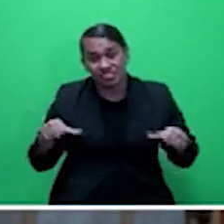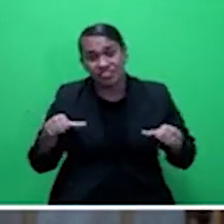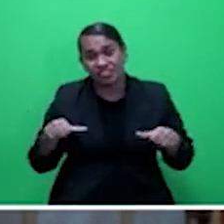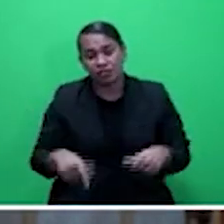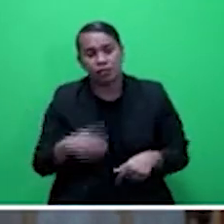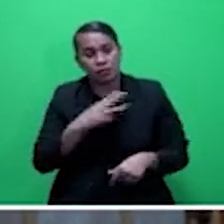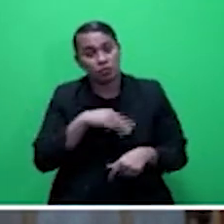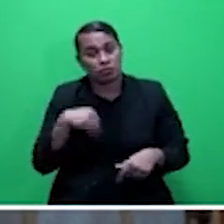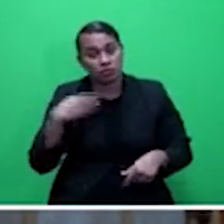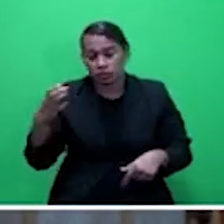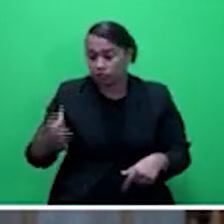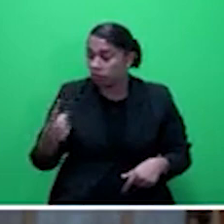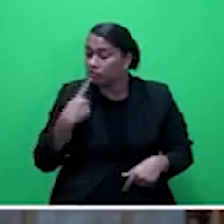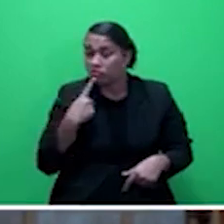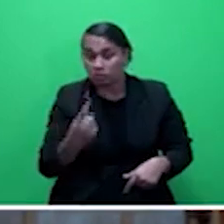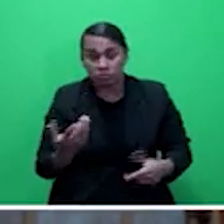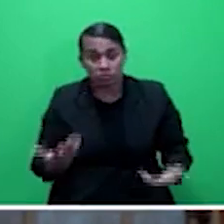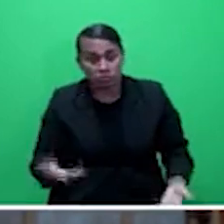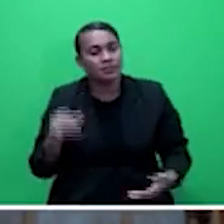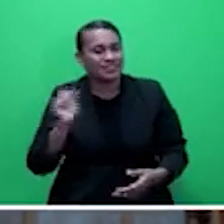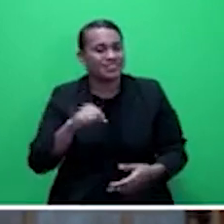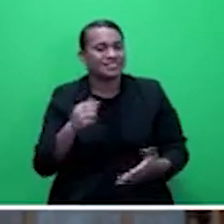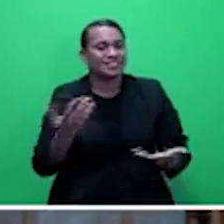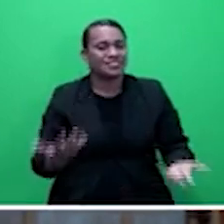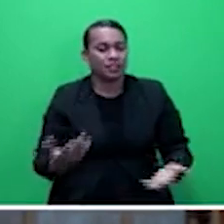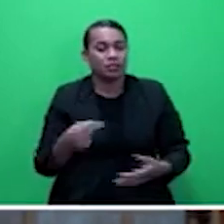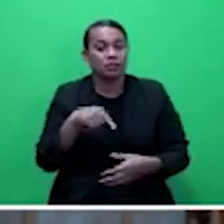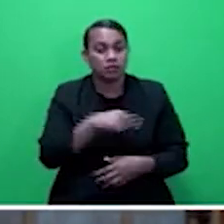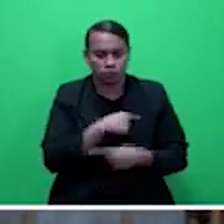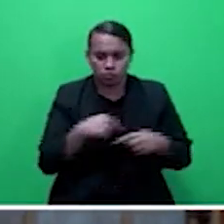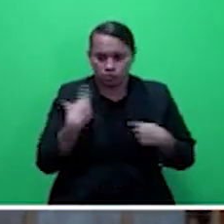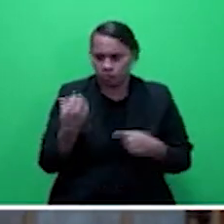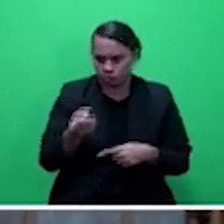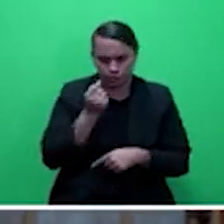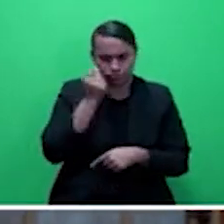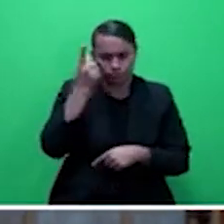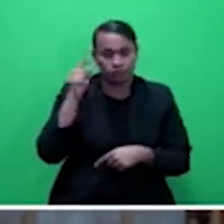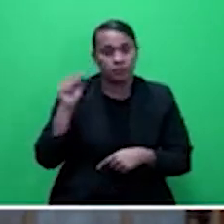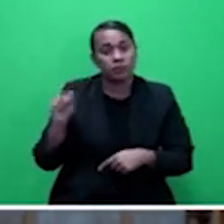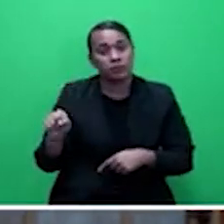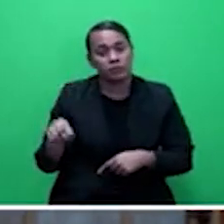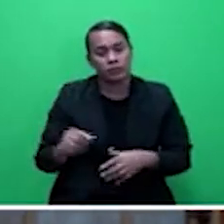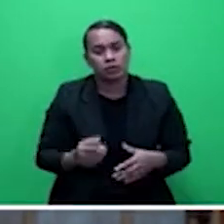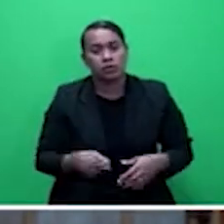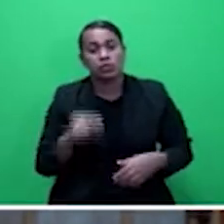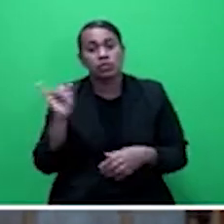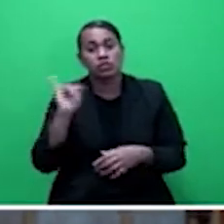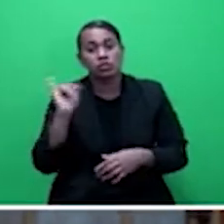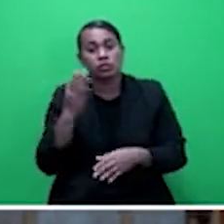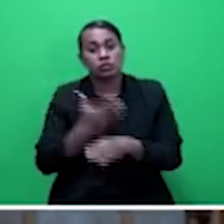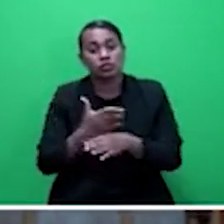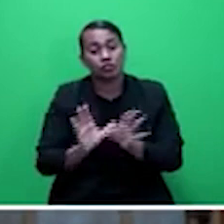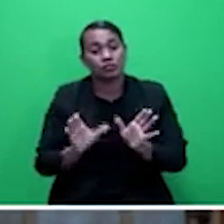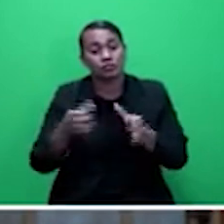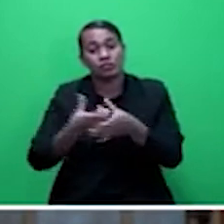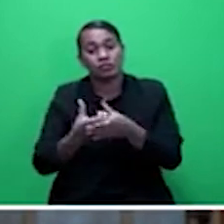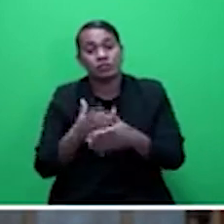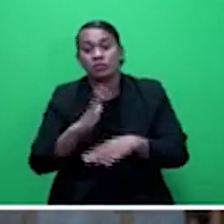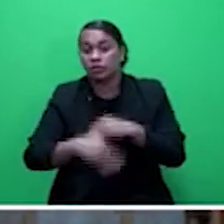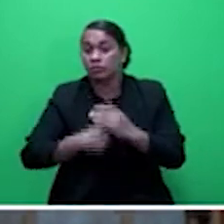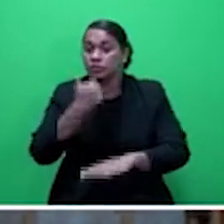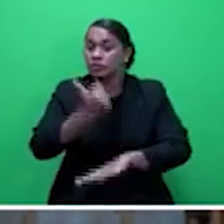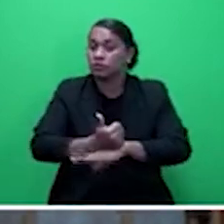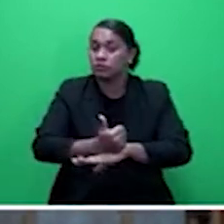the Agriculture Insurance National Working Group has been established. And discussing, designing and